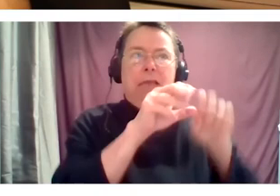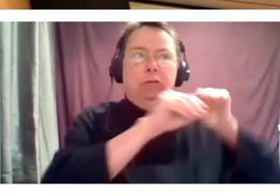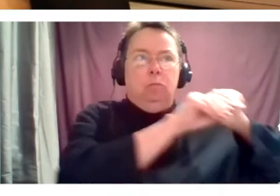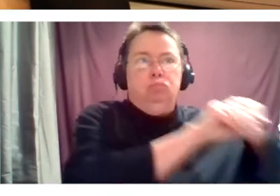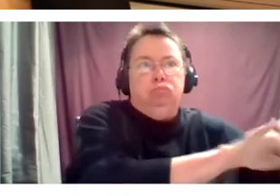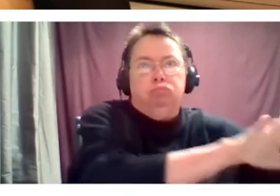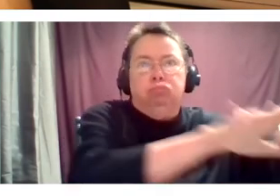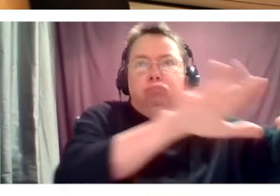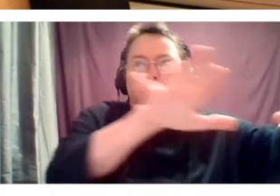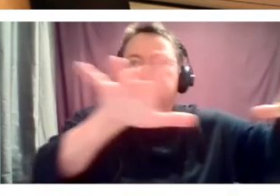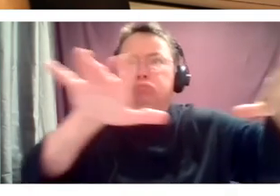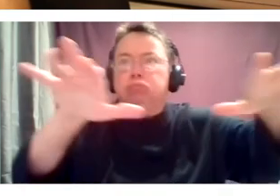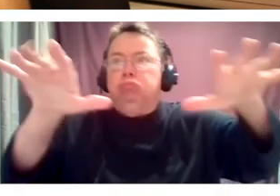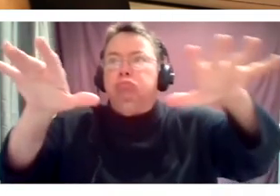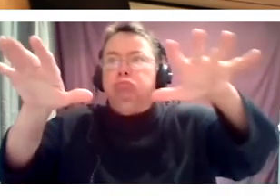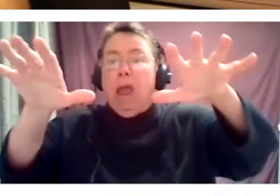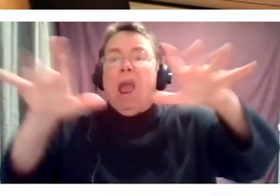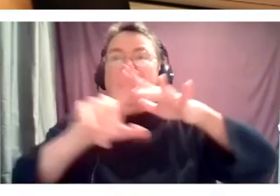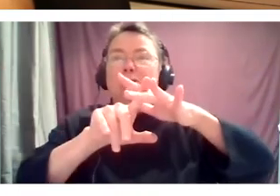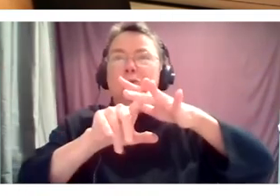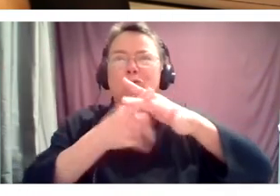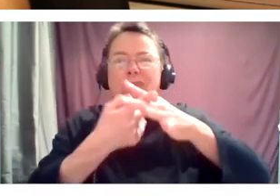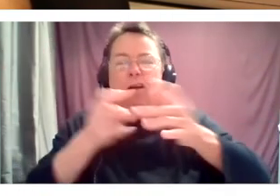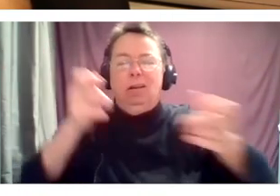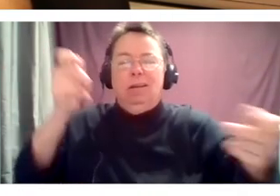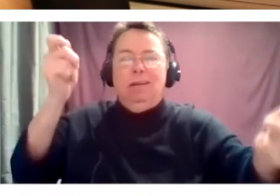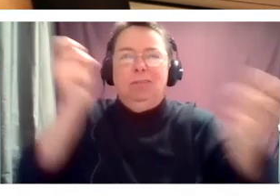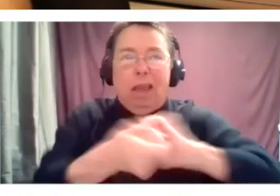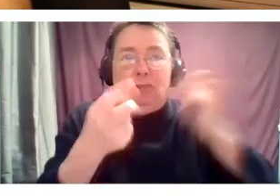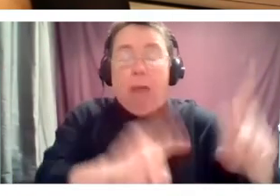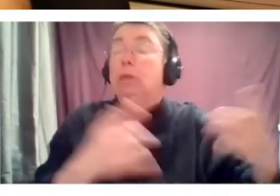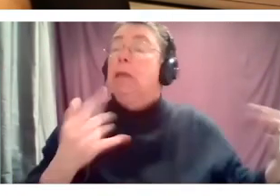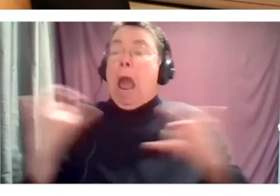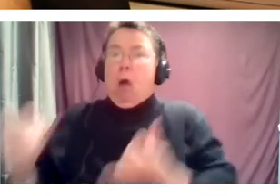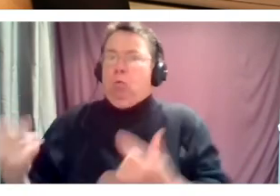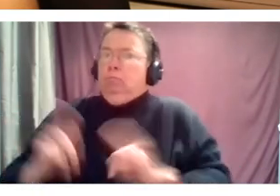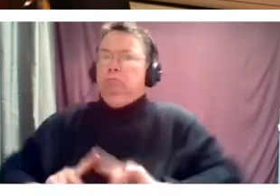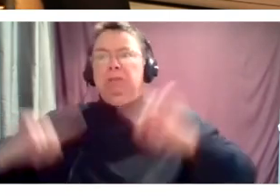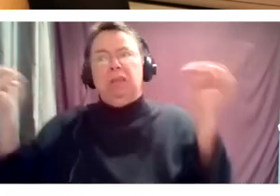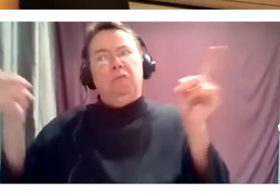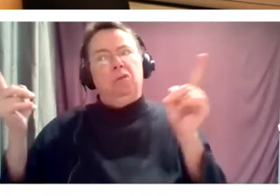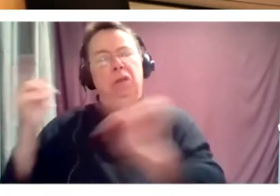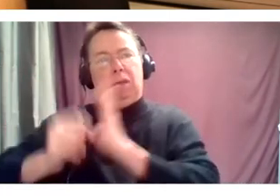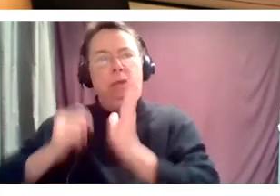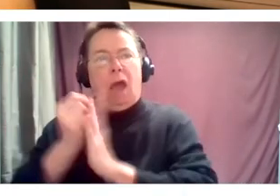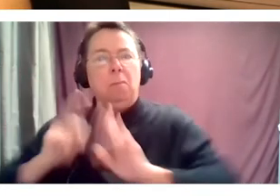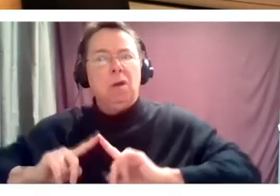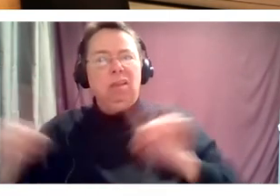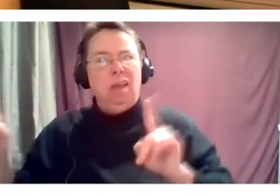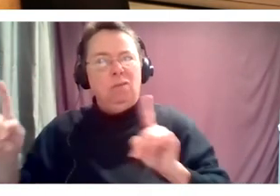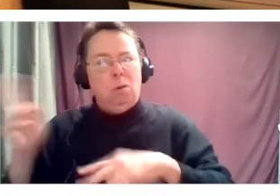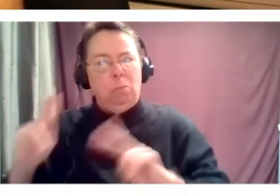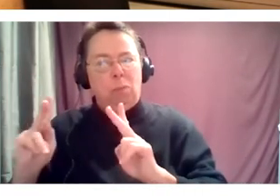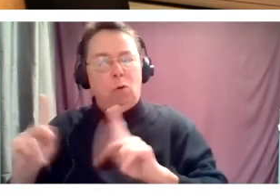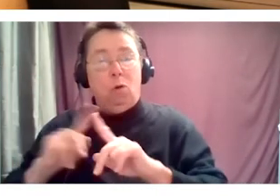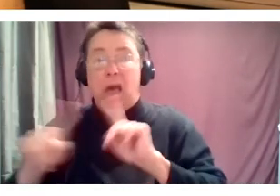AIDS into public consciousness and even starting to stir seeds of change. We are in a different time. We have different